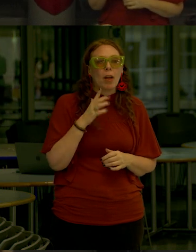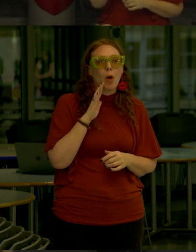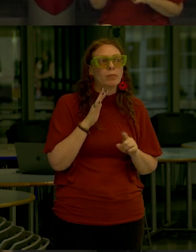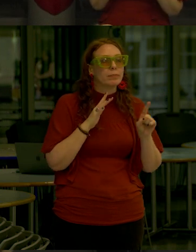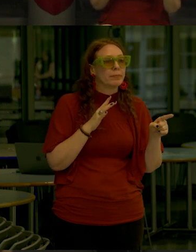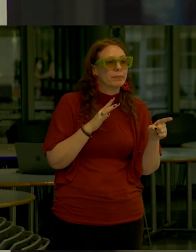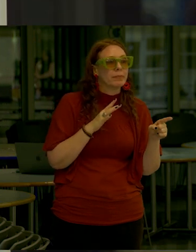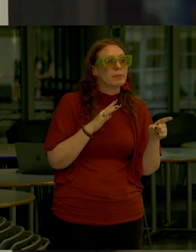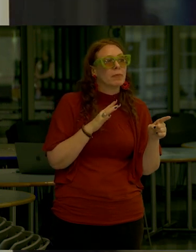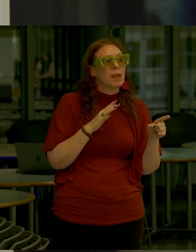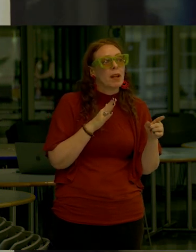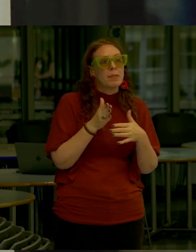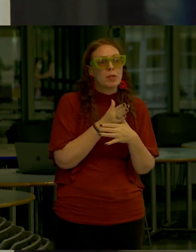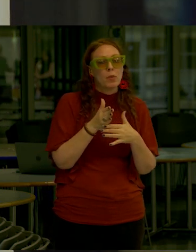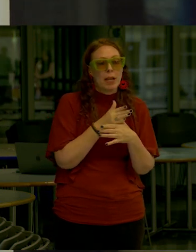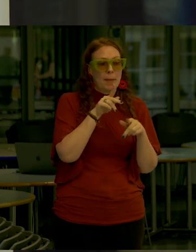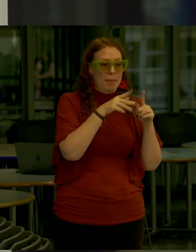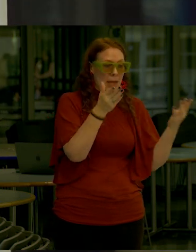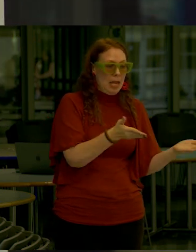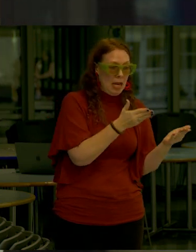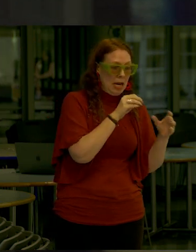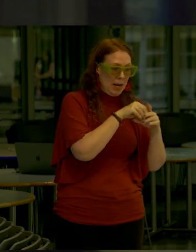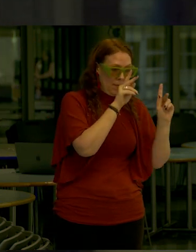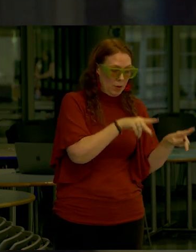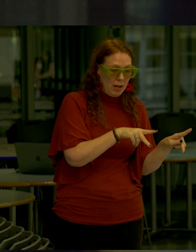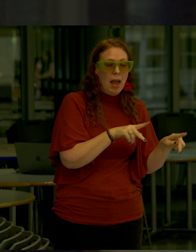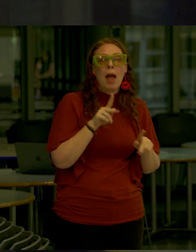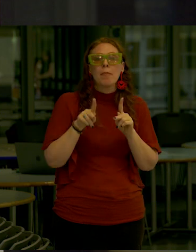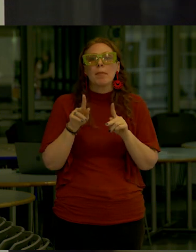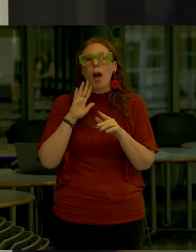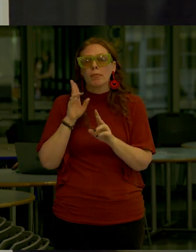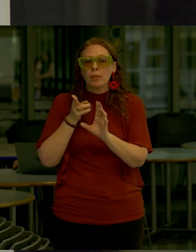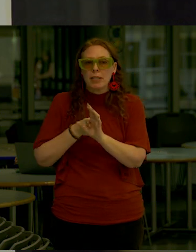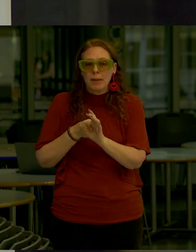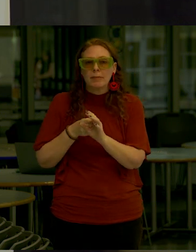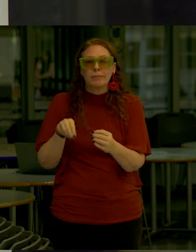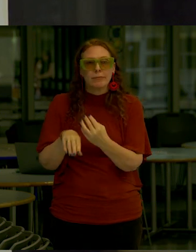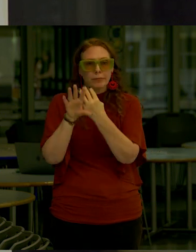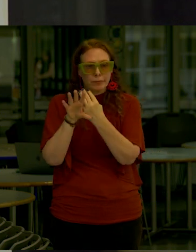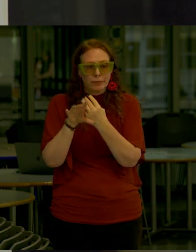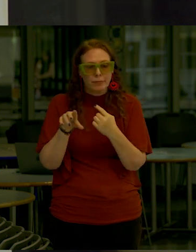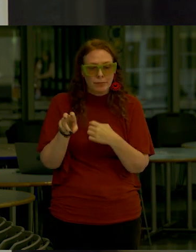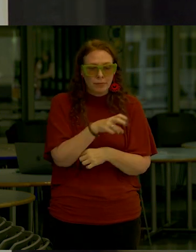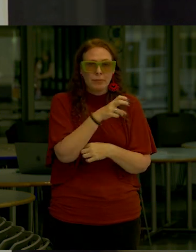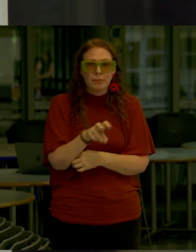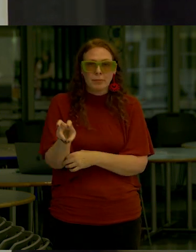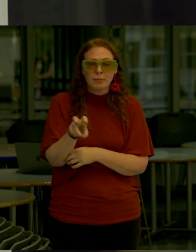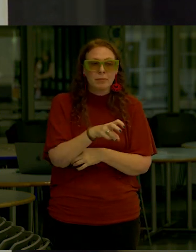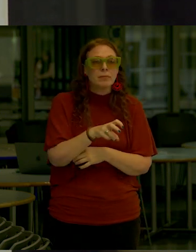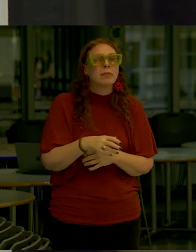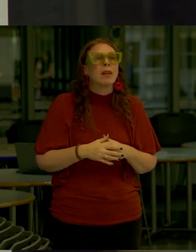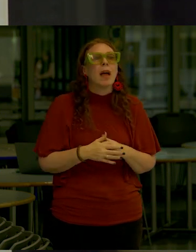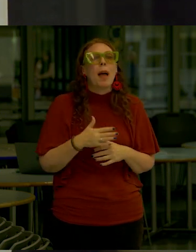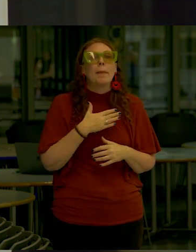forth between people who are here in person and people who are participating virtually would ask